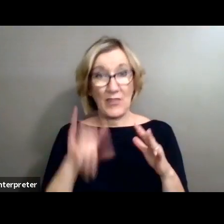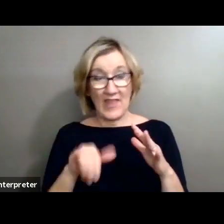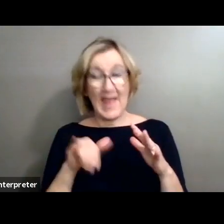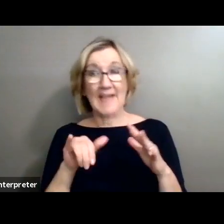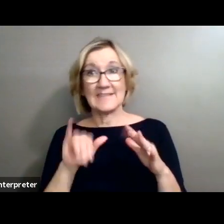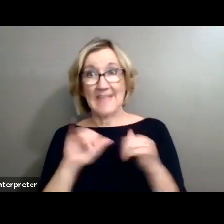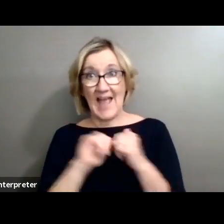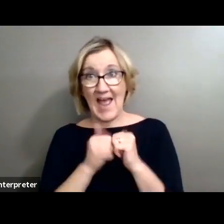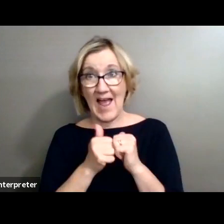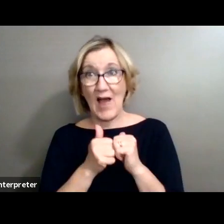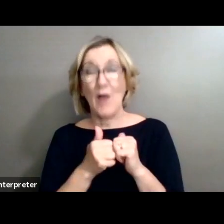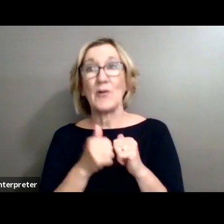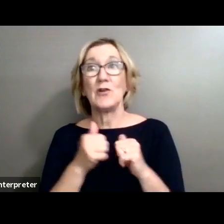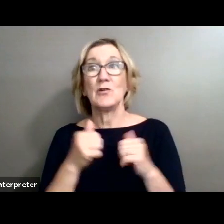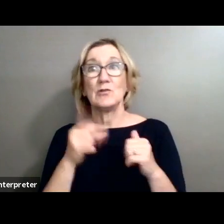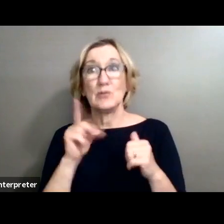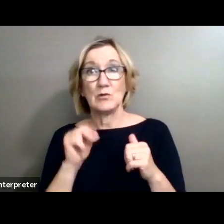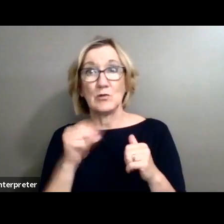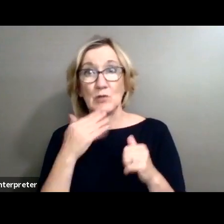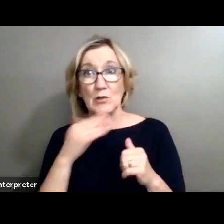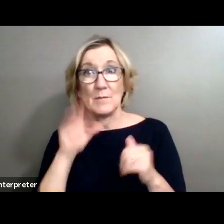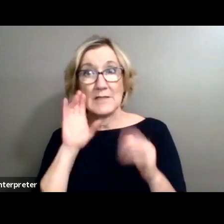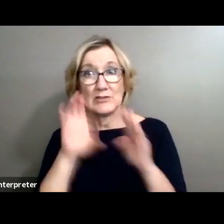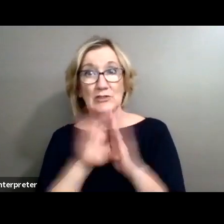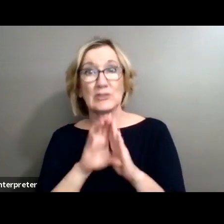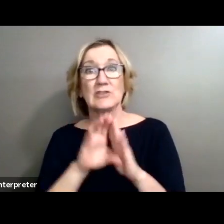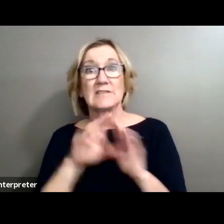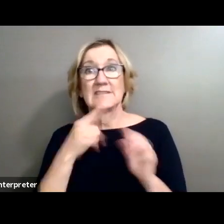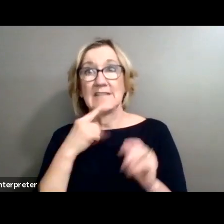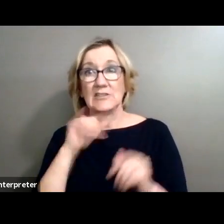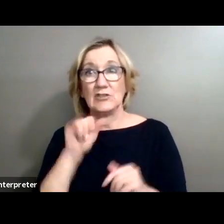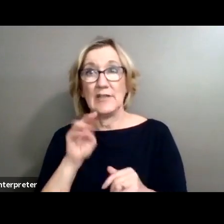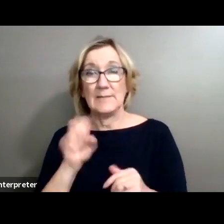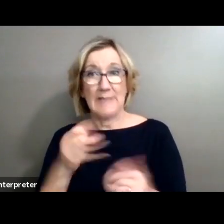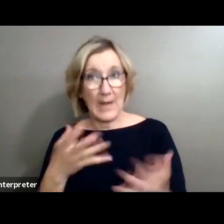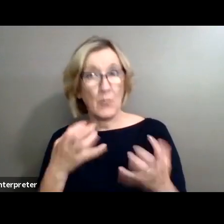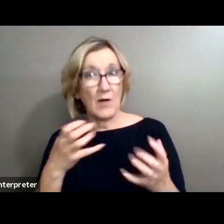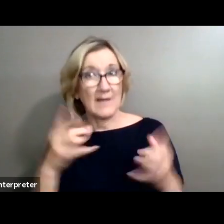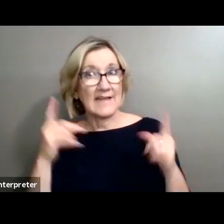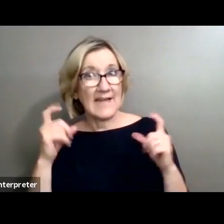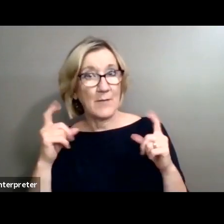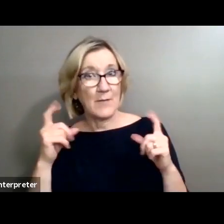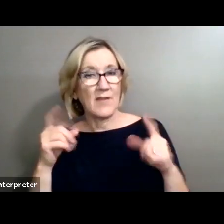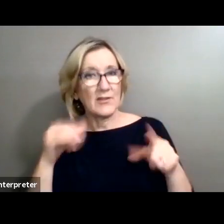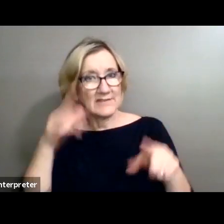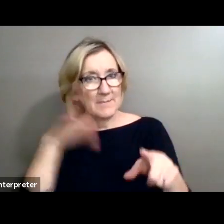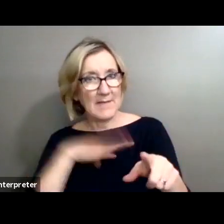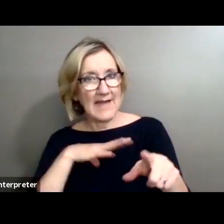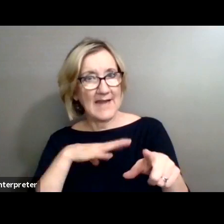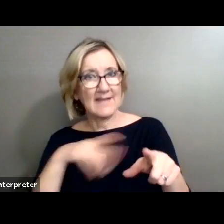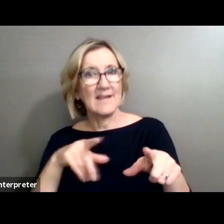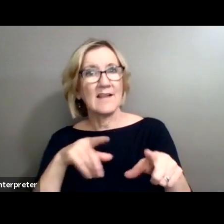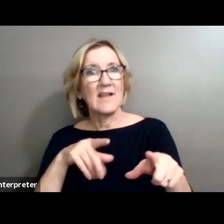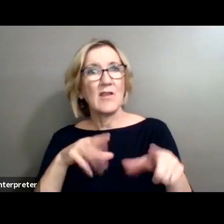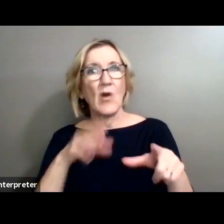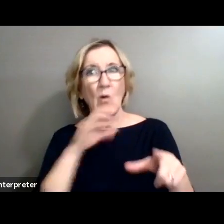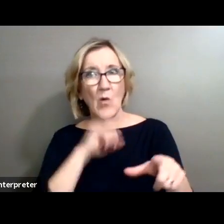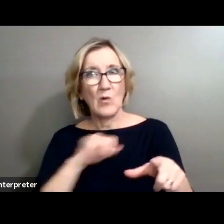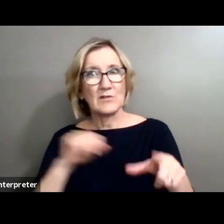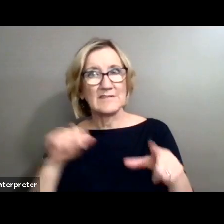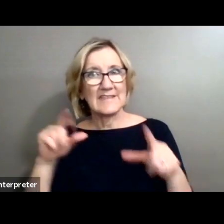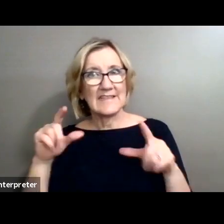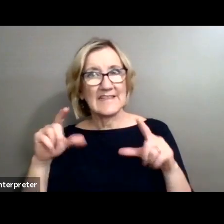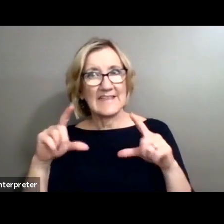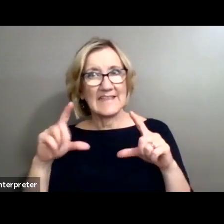I want a camera. And you can see there's the guy. There's the contraption right there, the camera that he had. And there's the